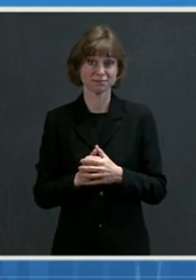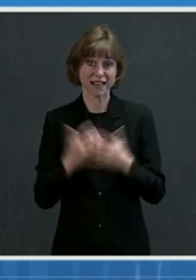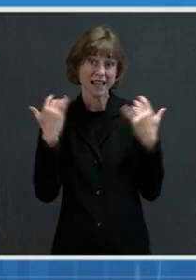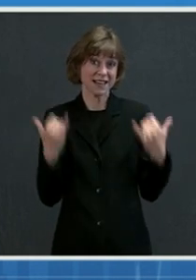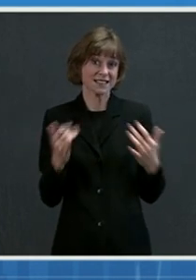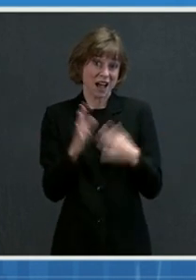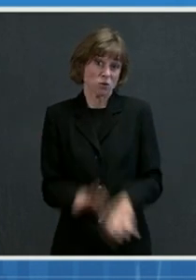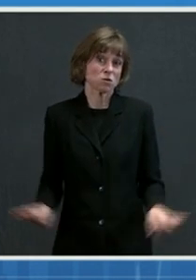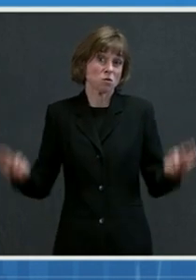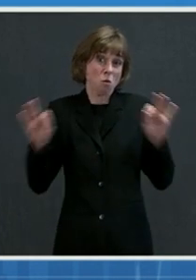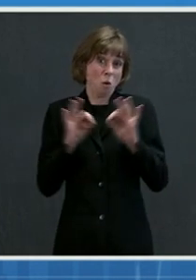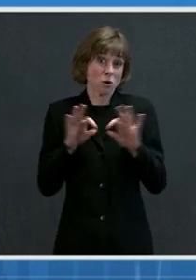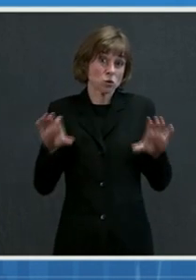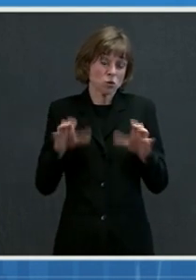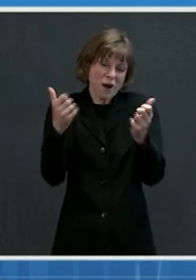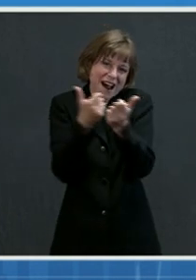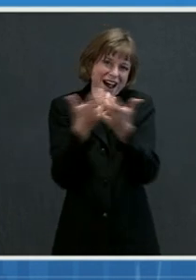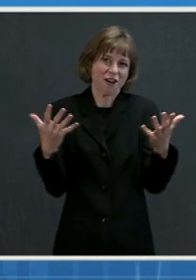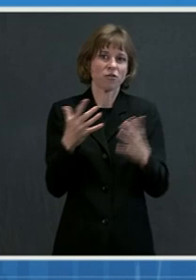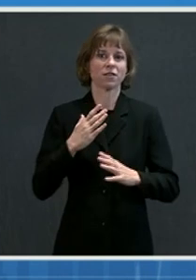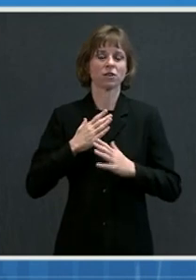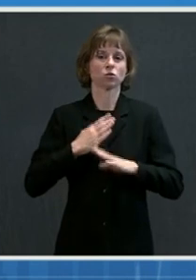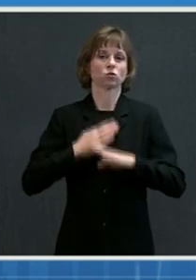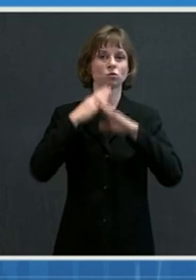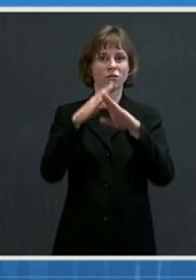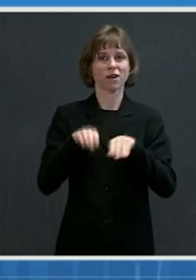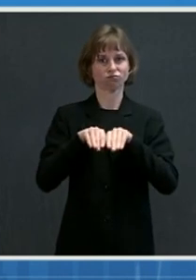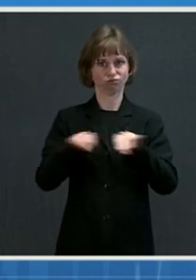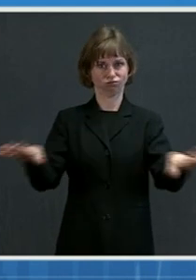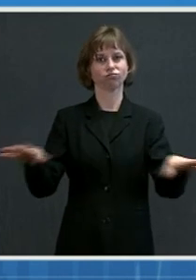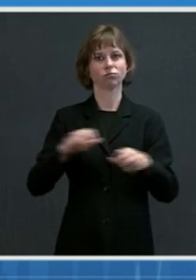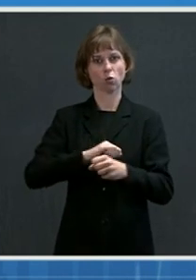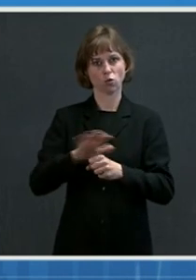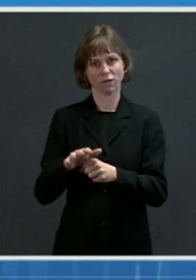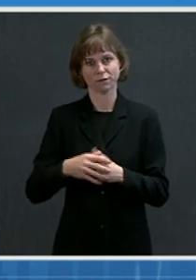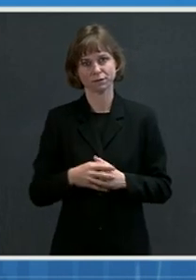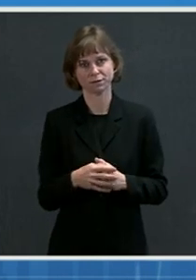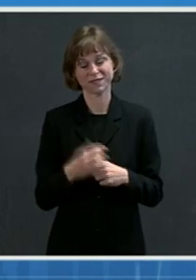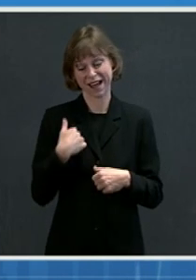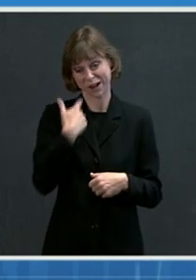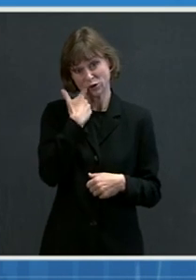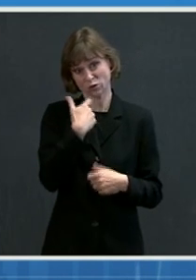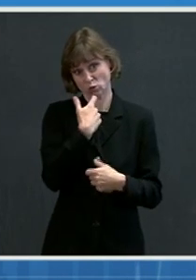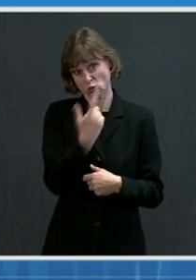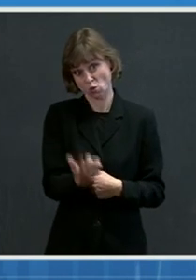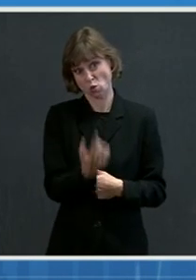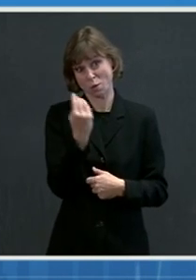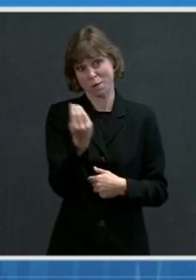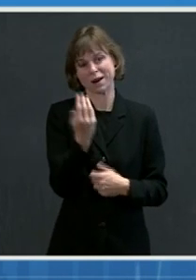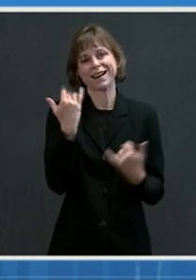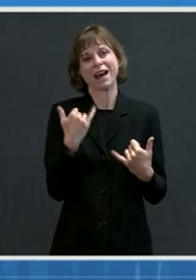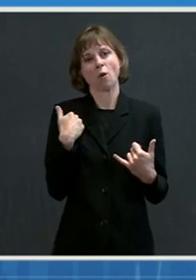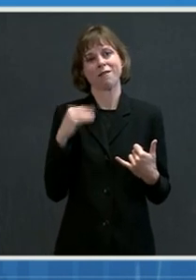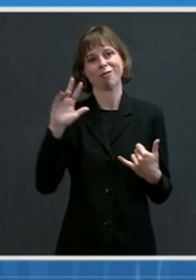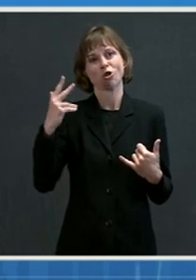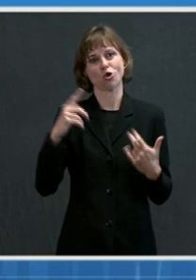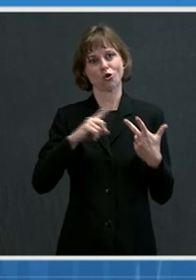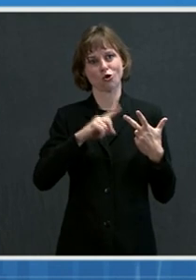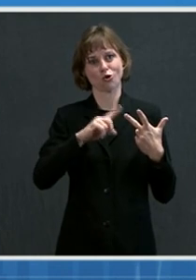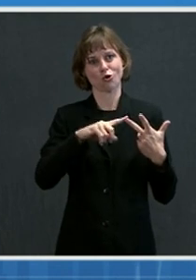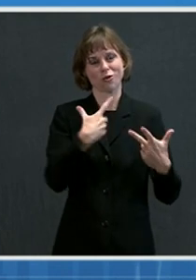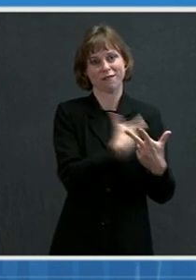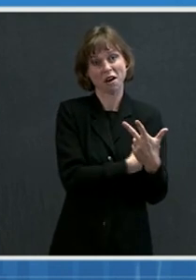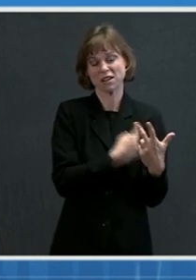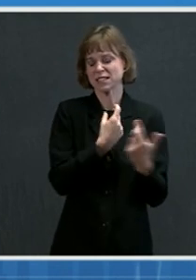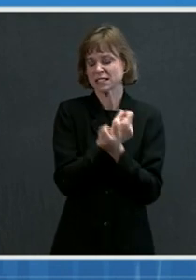must do all we can to stop the spread of the virus. As I said on Monday, we now have a third safe and highly effective